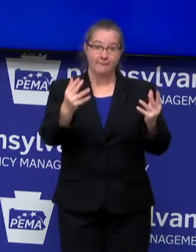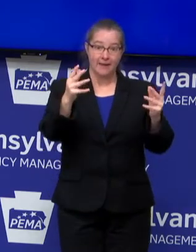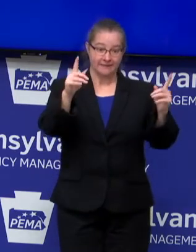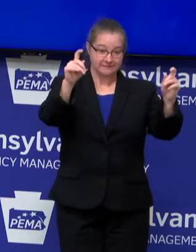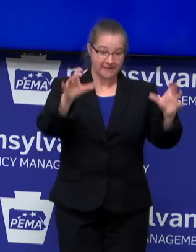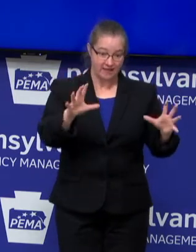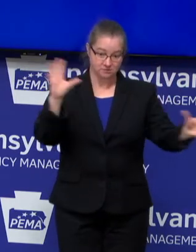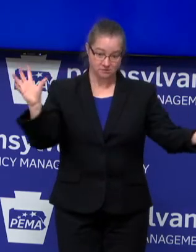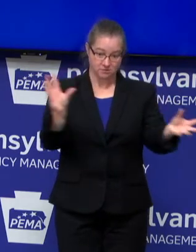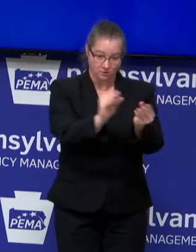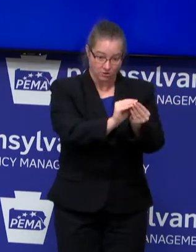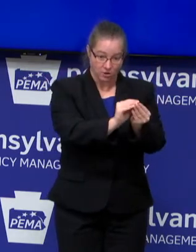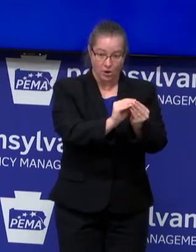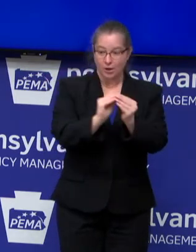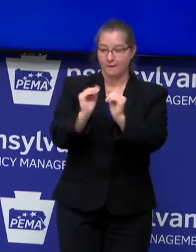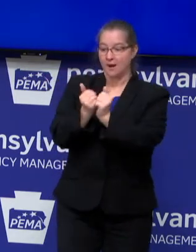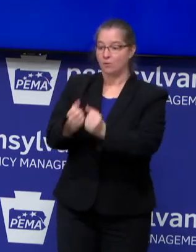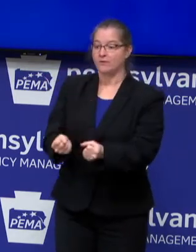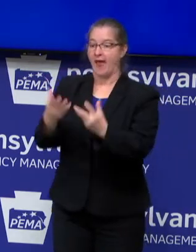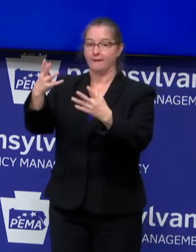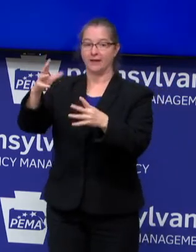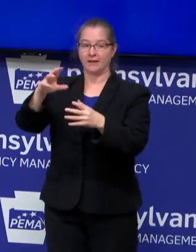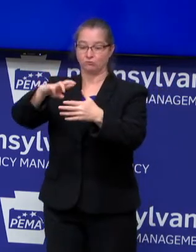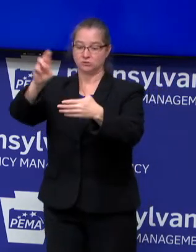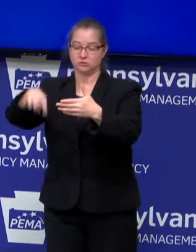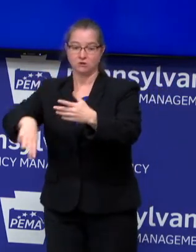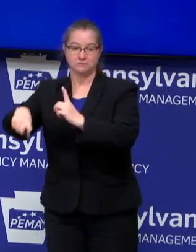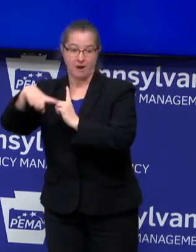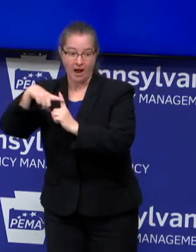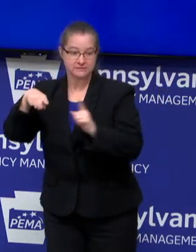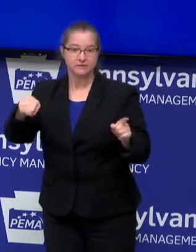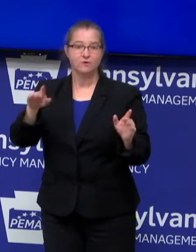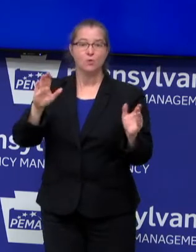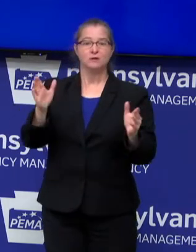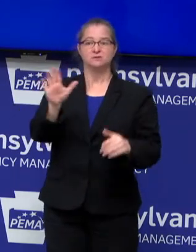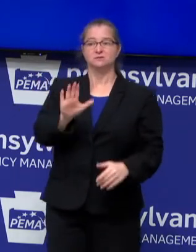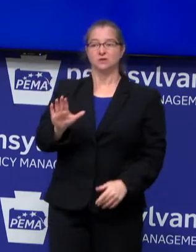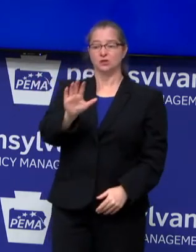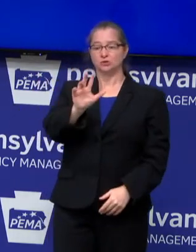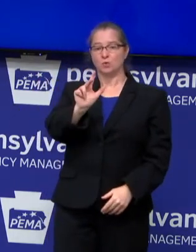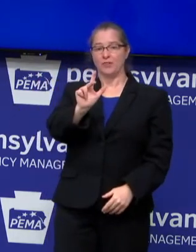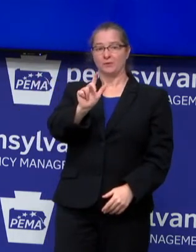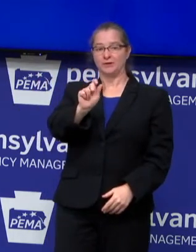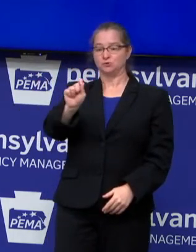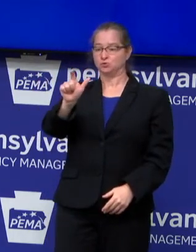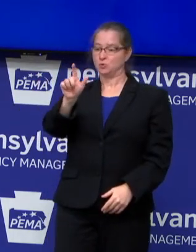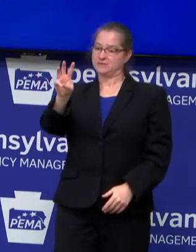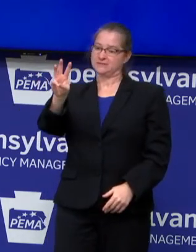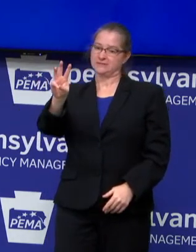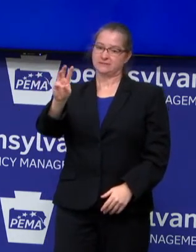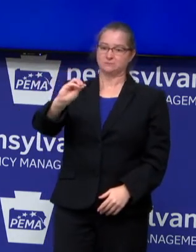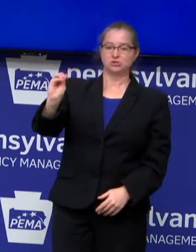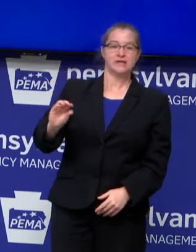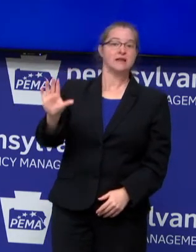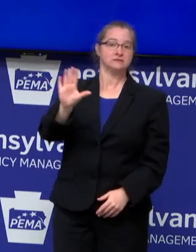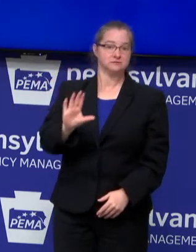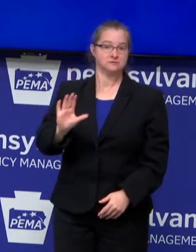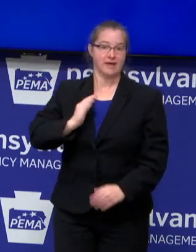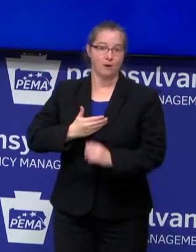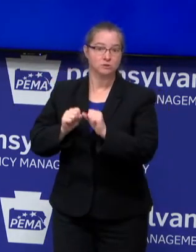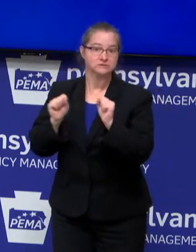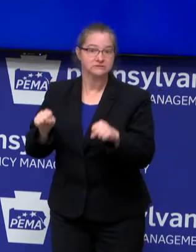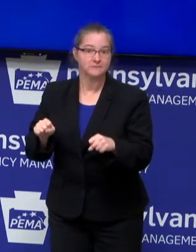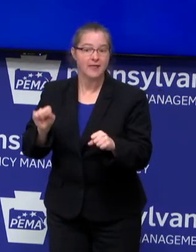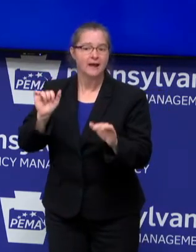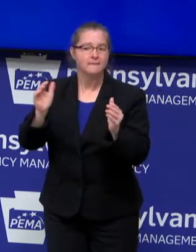come back positive. We have been hovering between 23 and 26 percent as a system on that. And that's compared to the